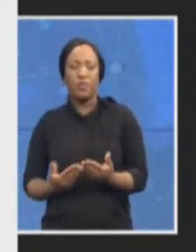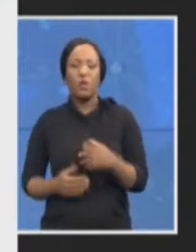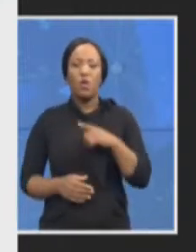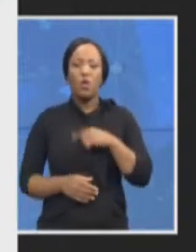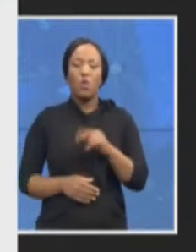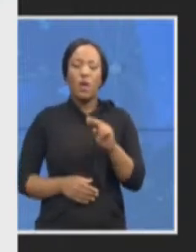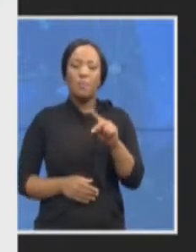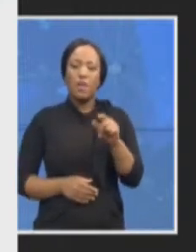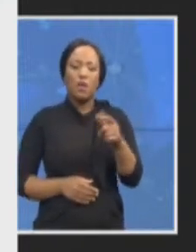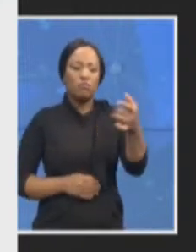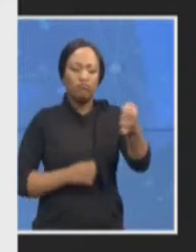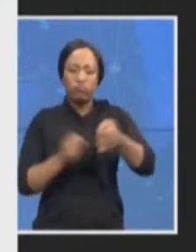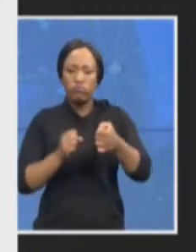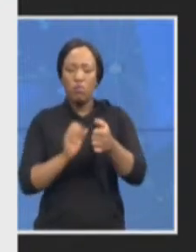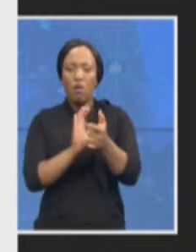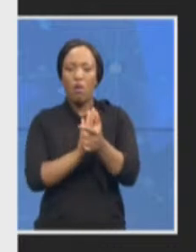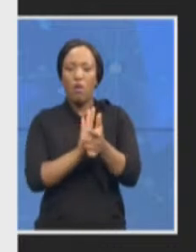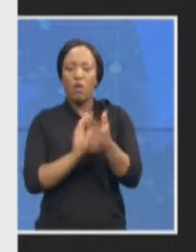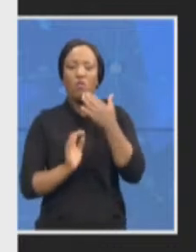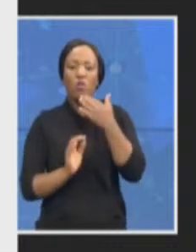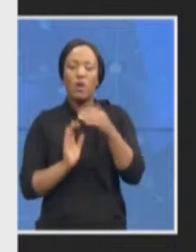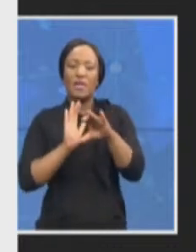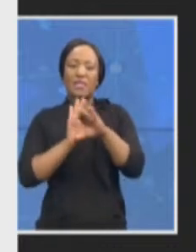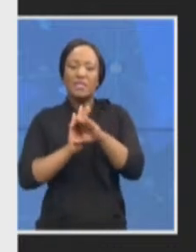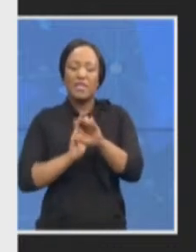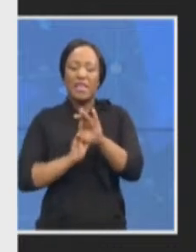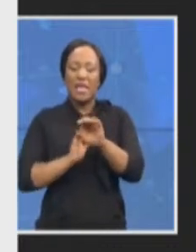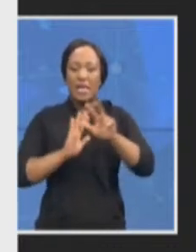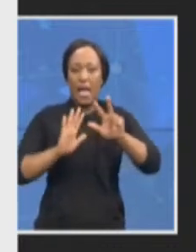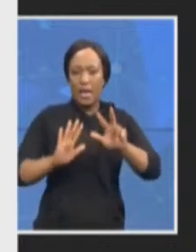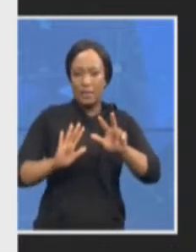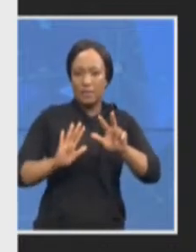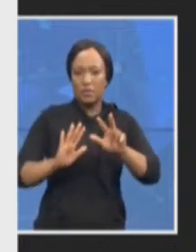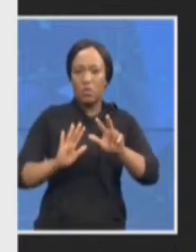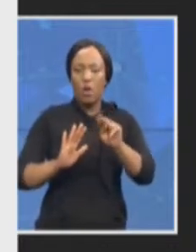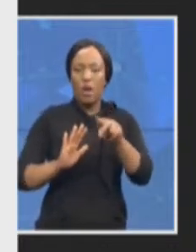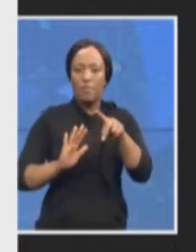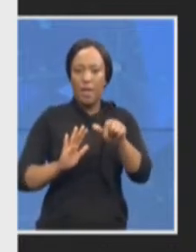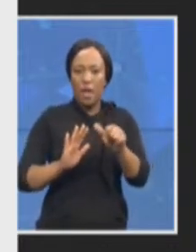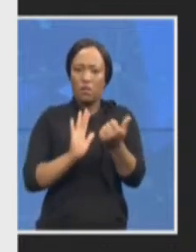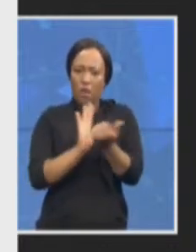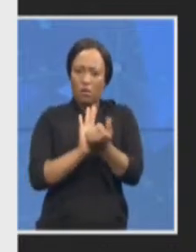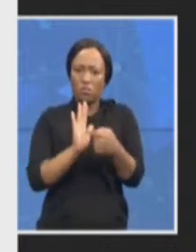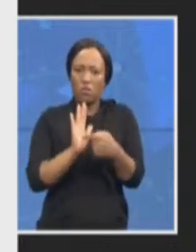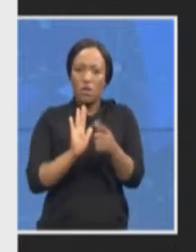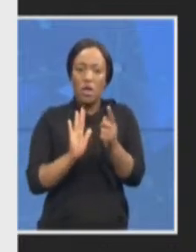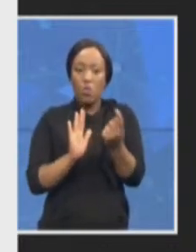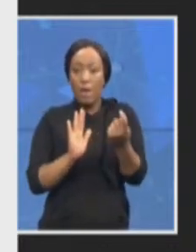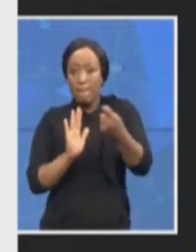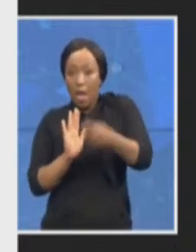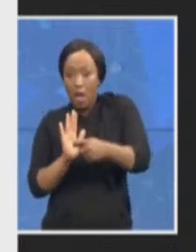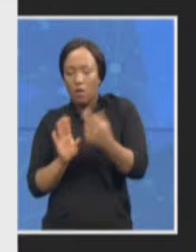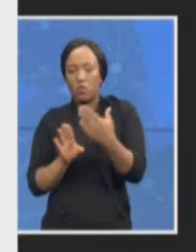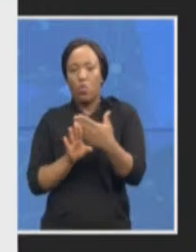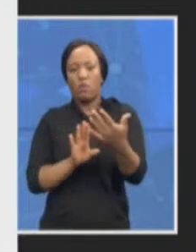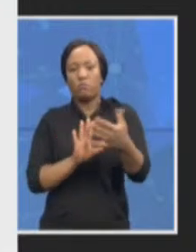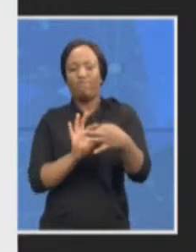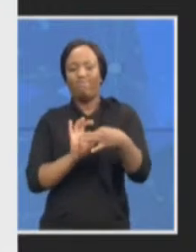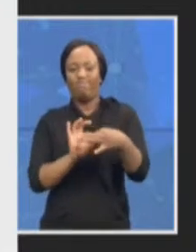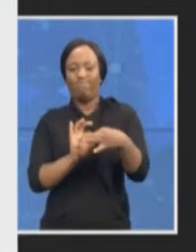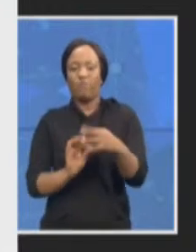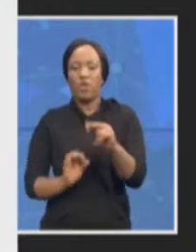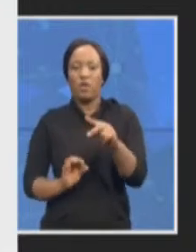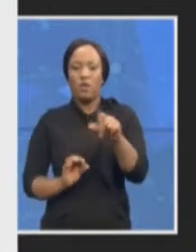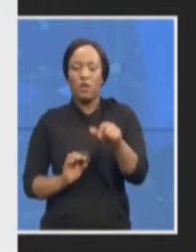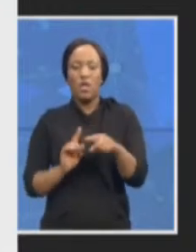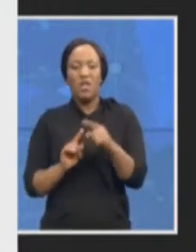of the MPA Act and they are paid to work with the MPA so where there's a deficiency of skills or capability